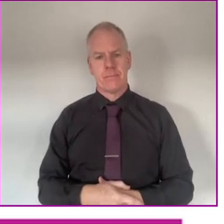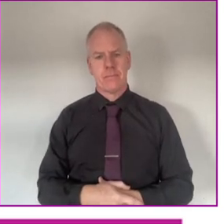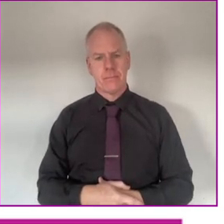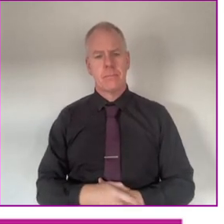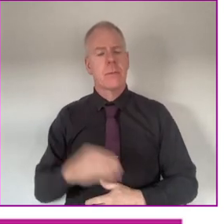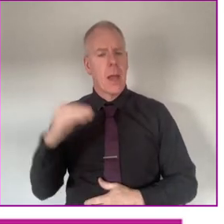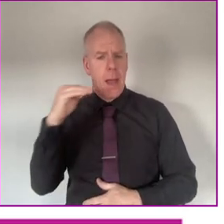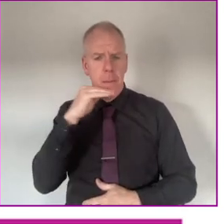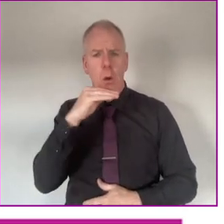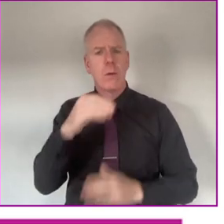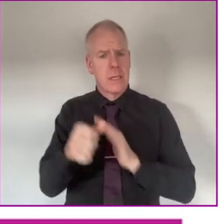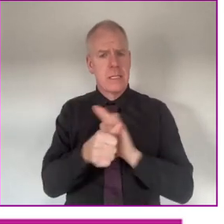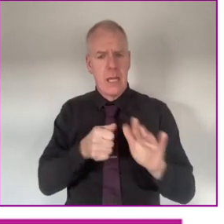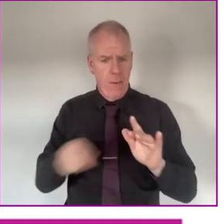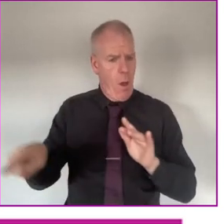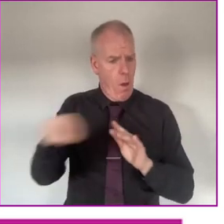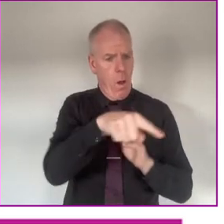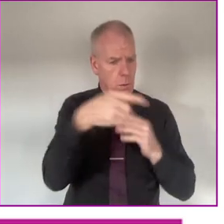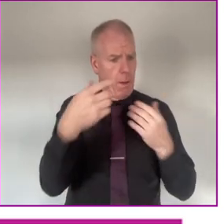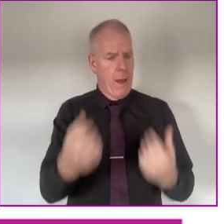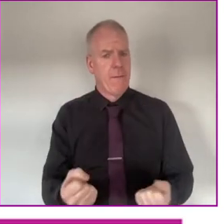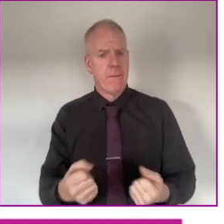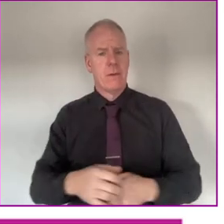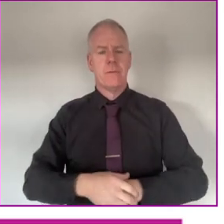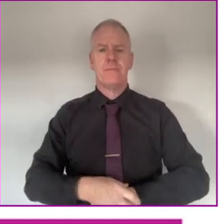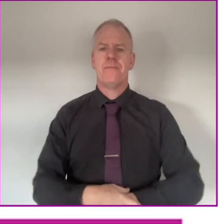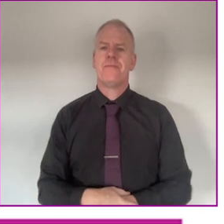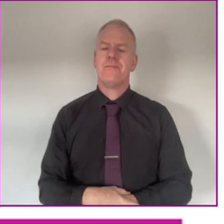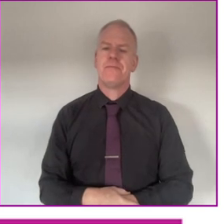This is an important skill for us all.